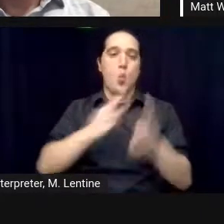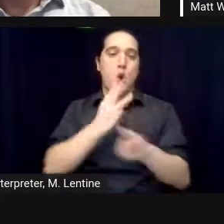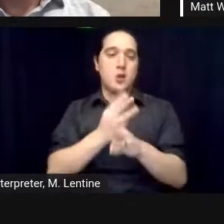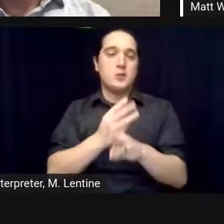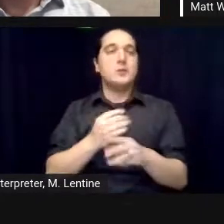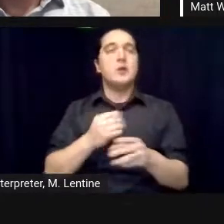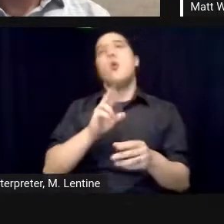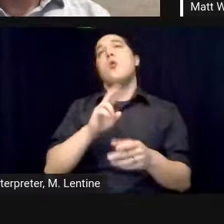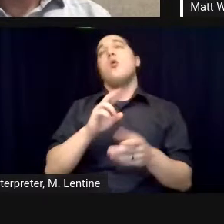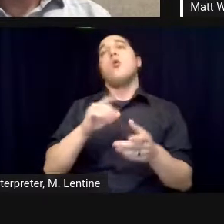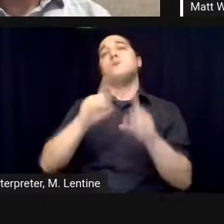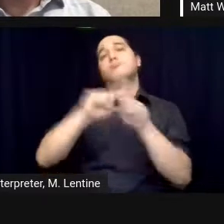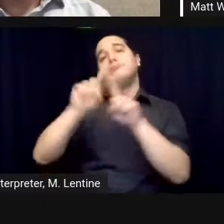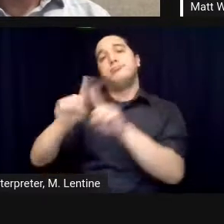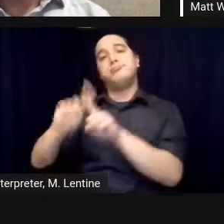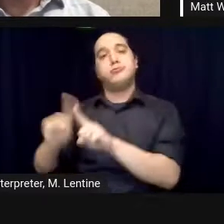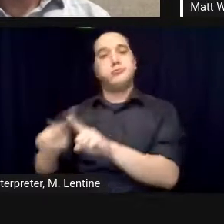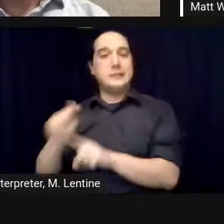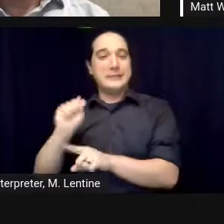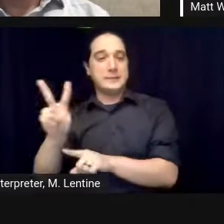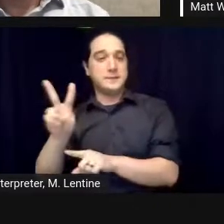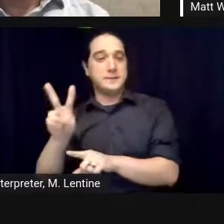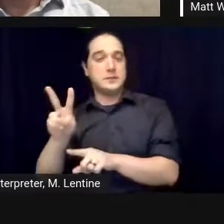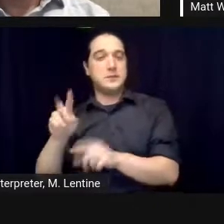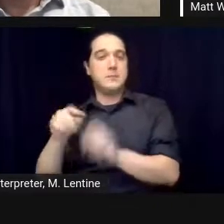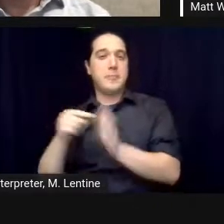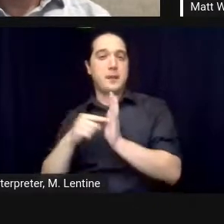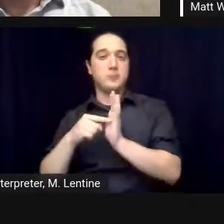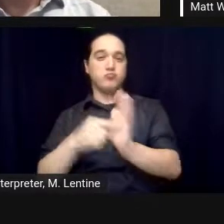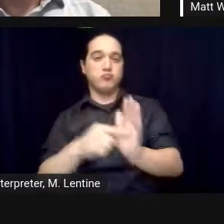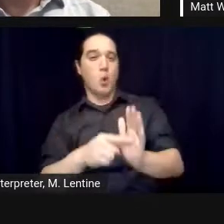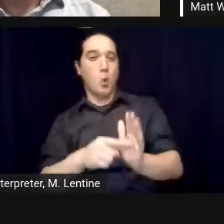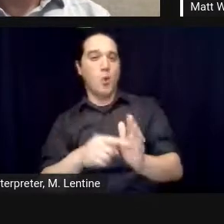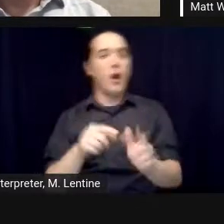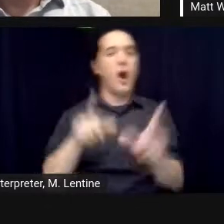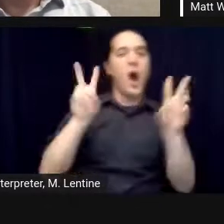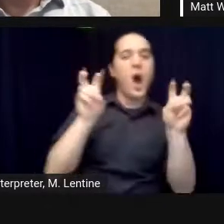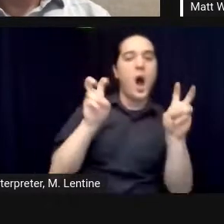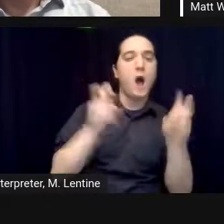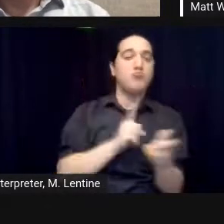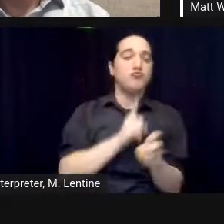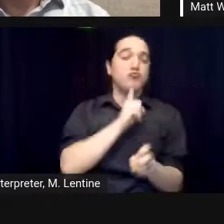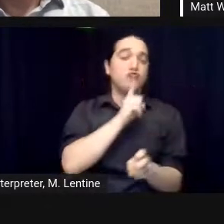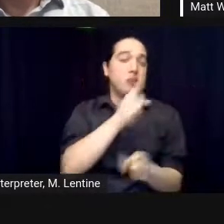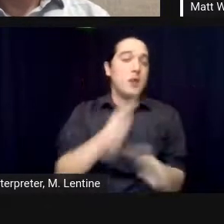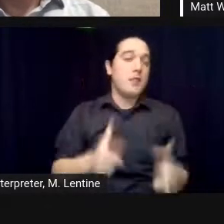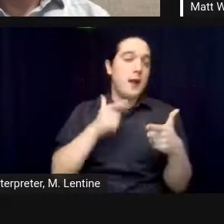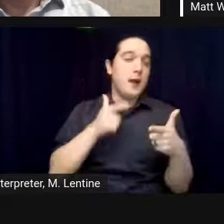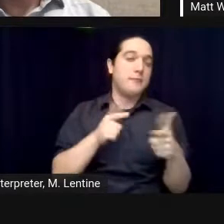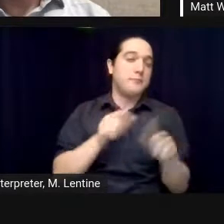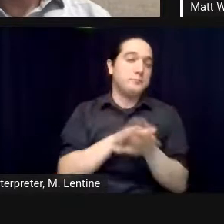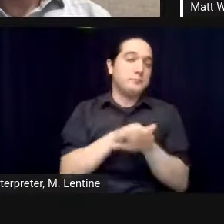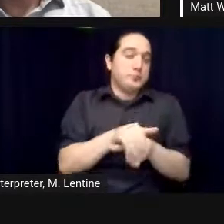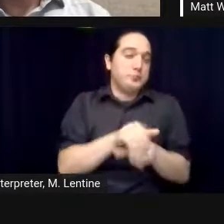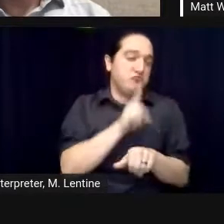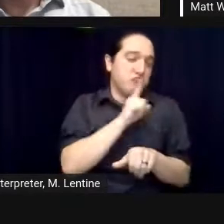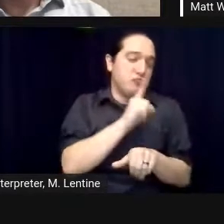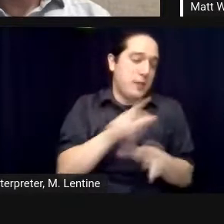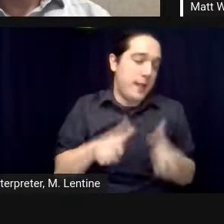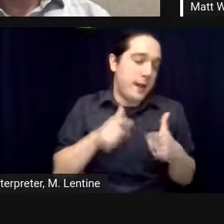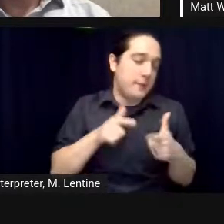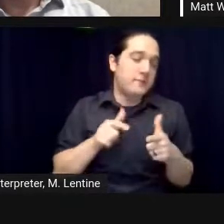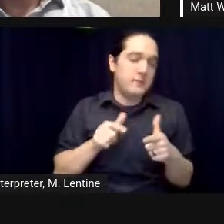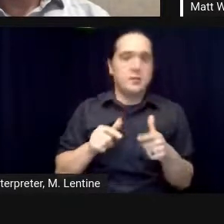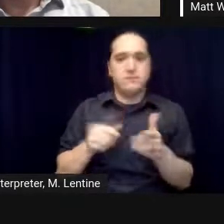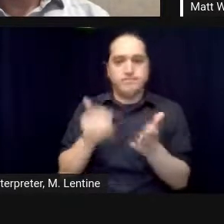rumors that john damall the creator of the big brother tv show um got his ideas from um from biosphere 2 satellite up